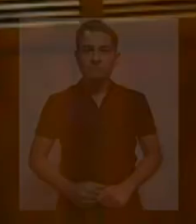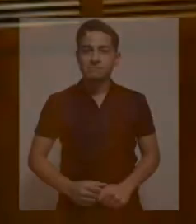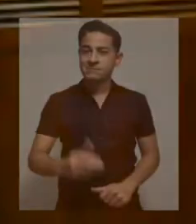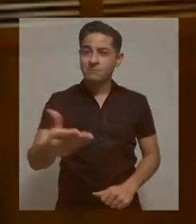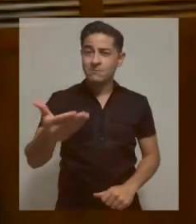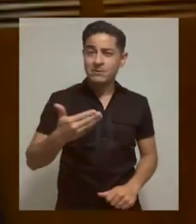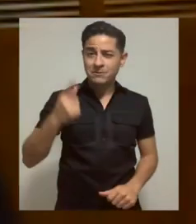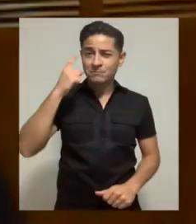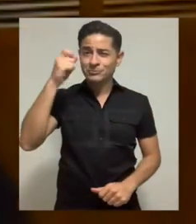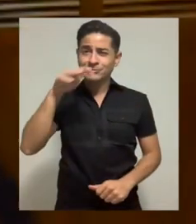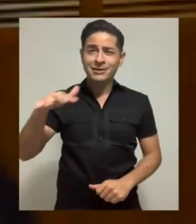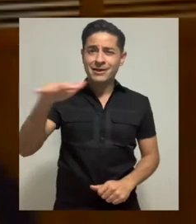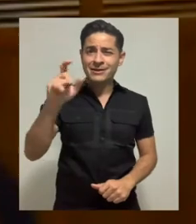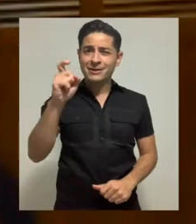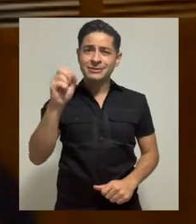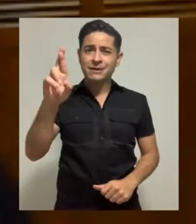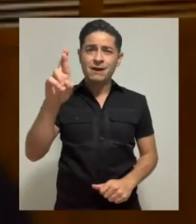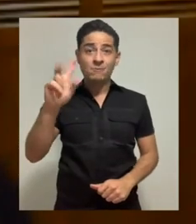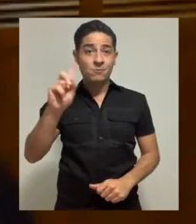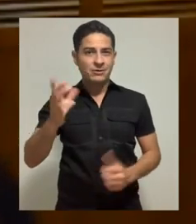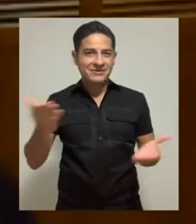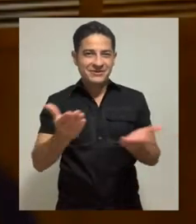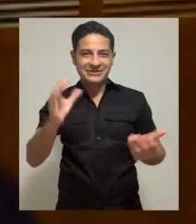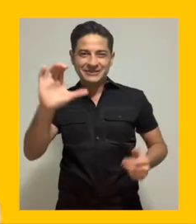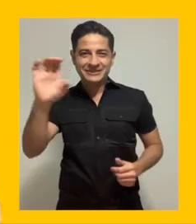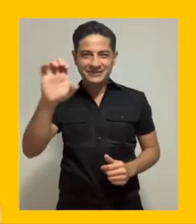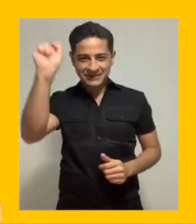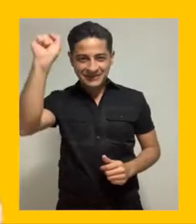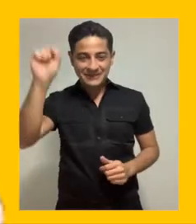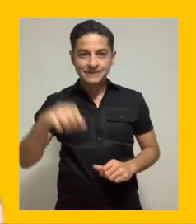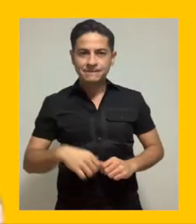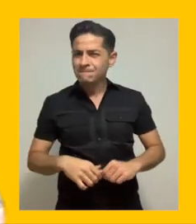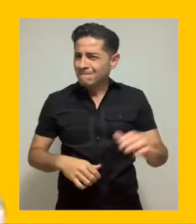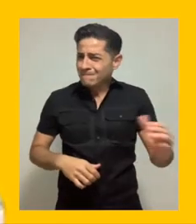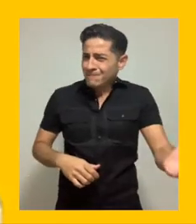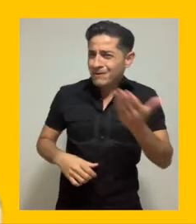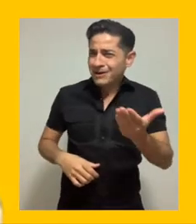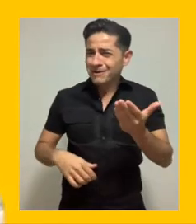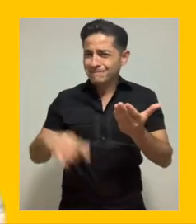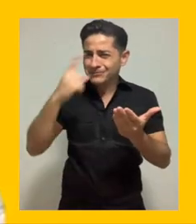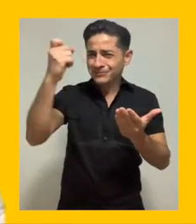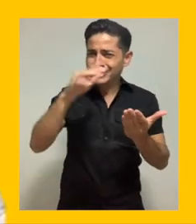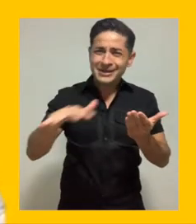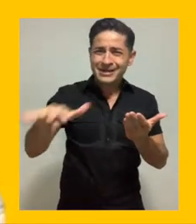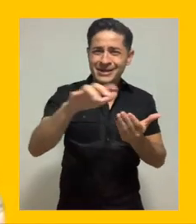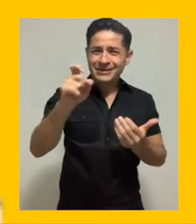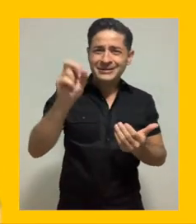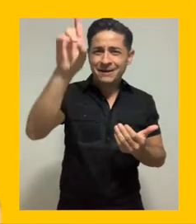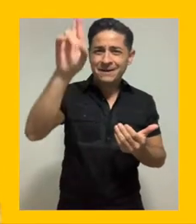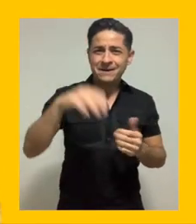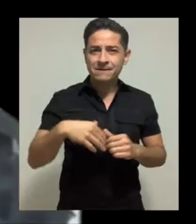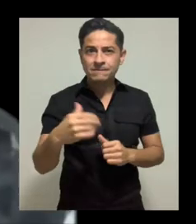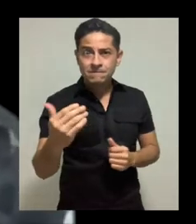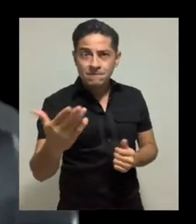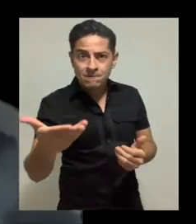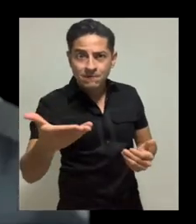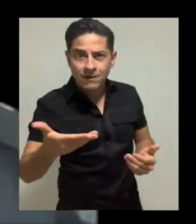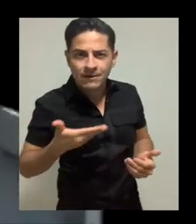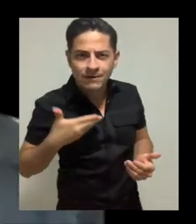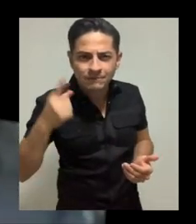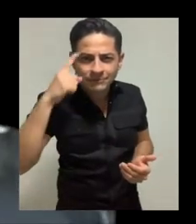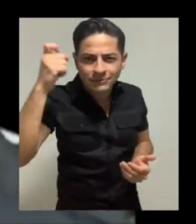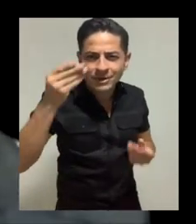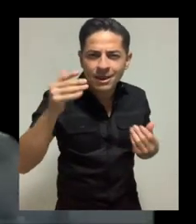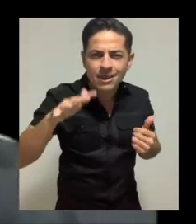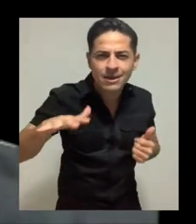Welcome to Dreamland XR at CES. Welcome to Dreamland XR. Welcome